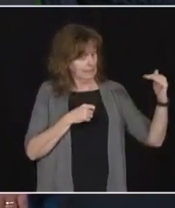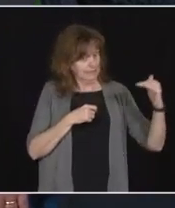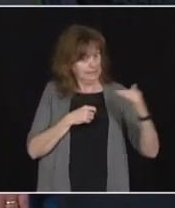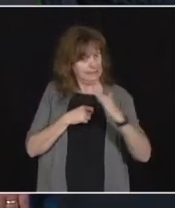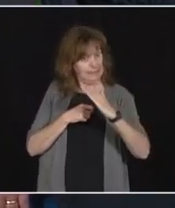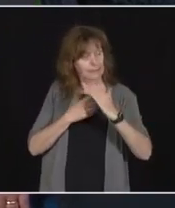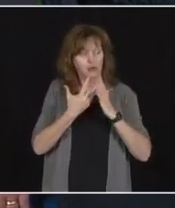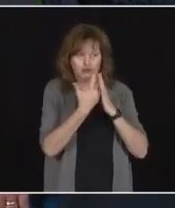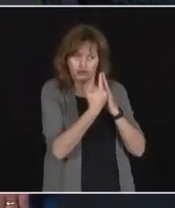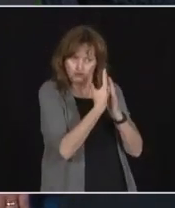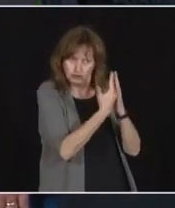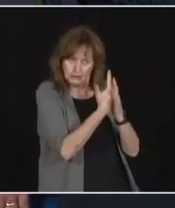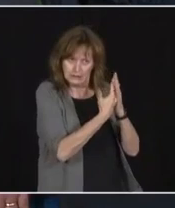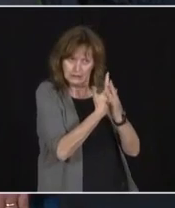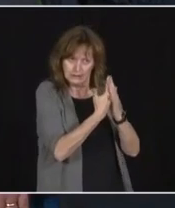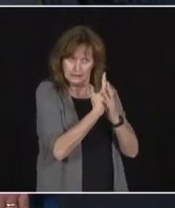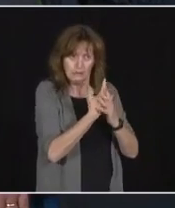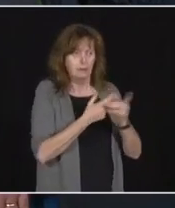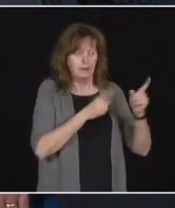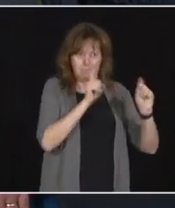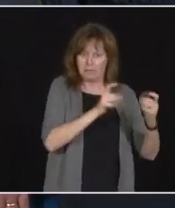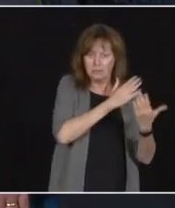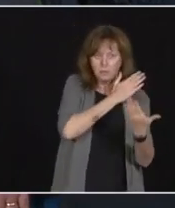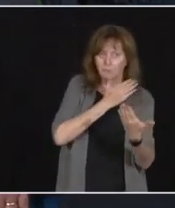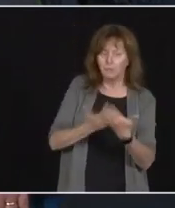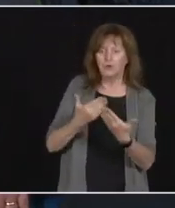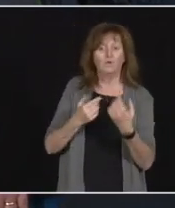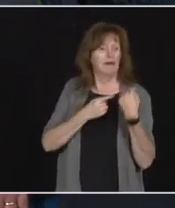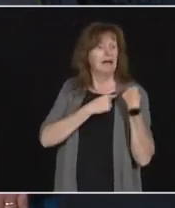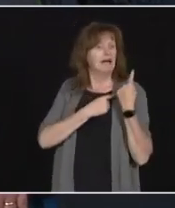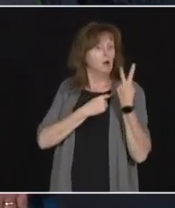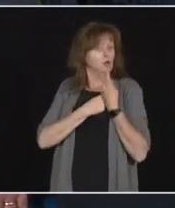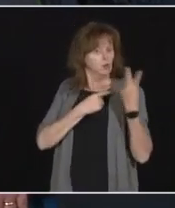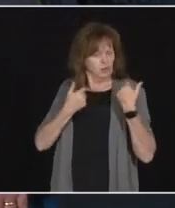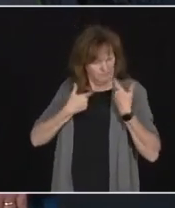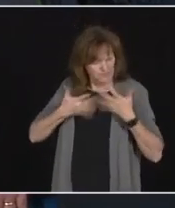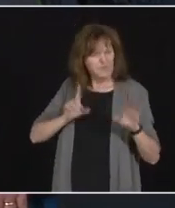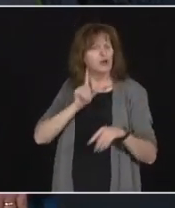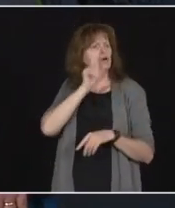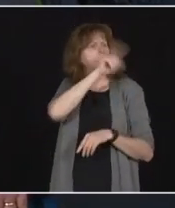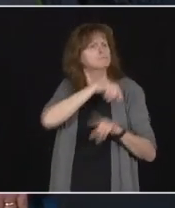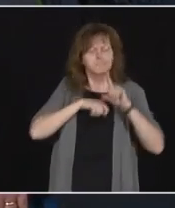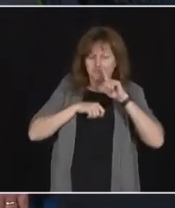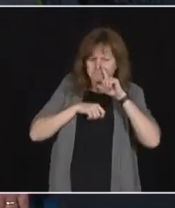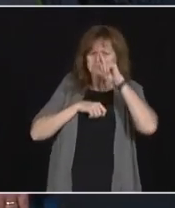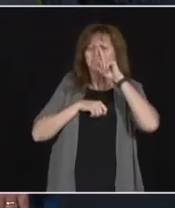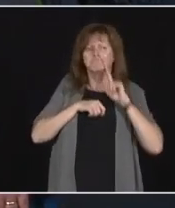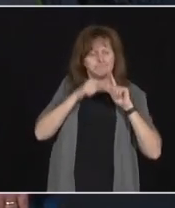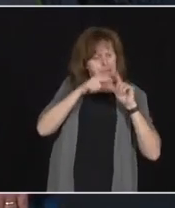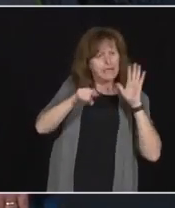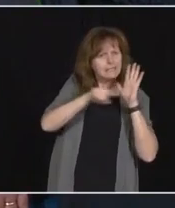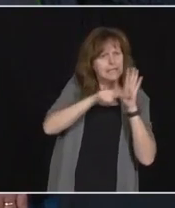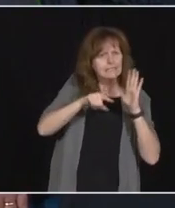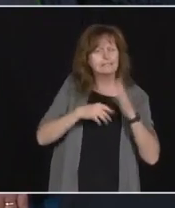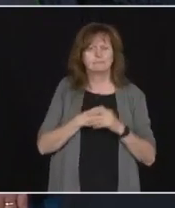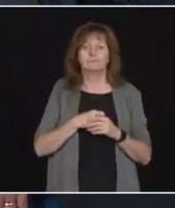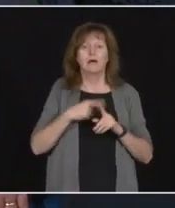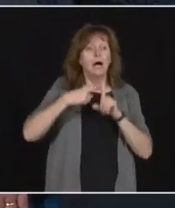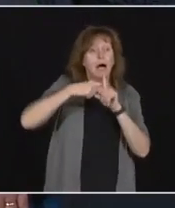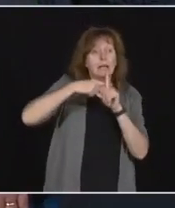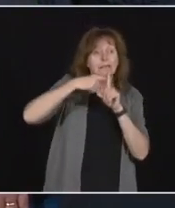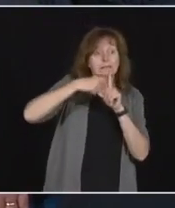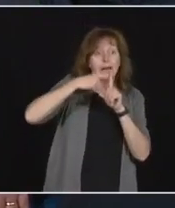Proof of a negative COVID-19 test within the previous 14 days. Temperature checks. Physical distancing